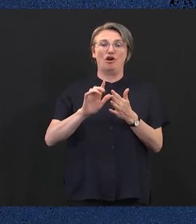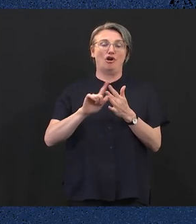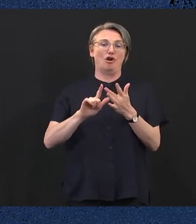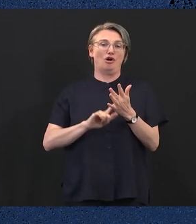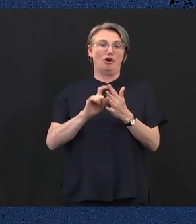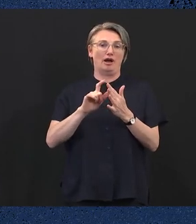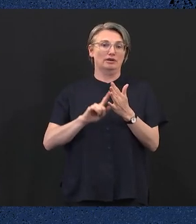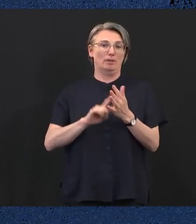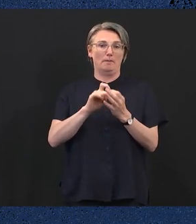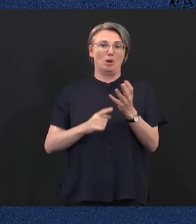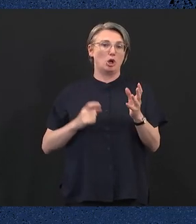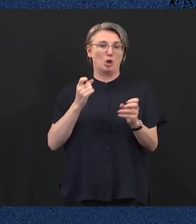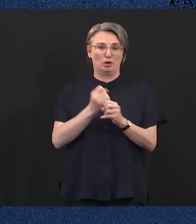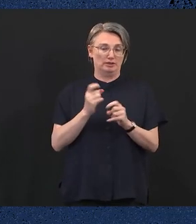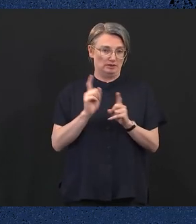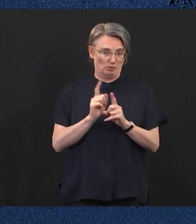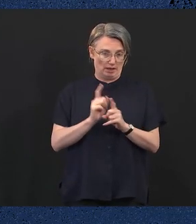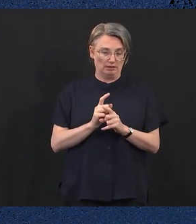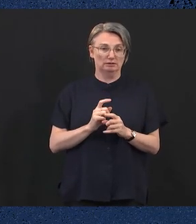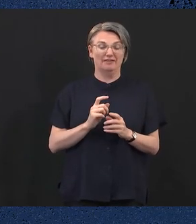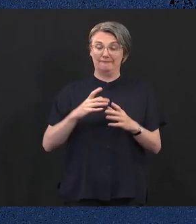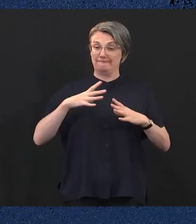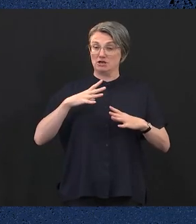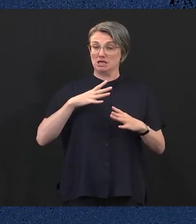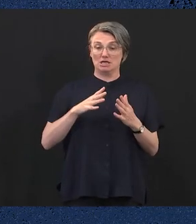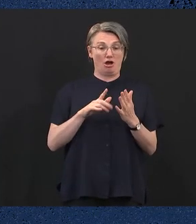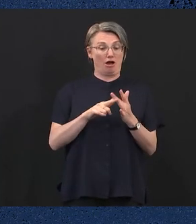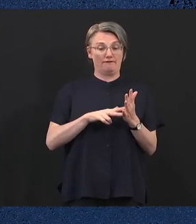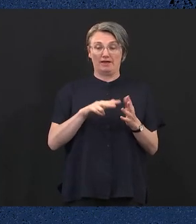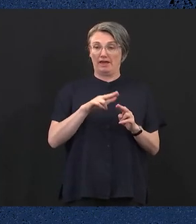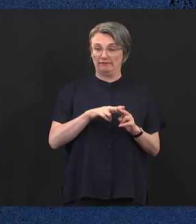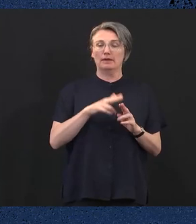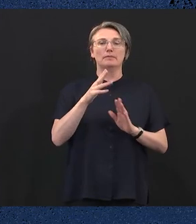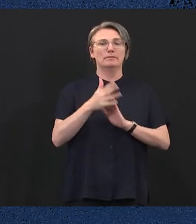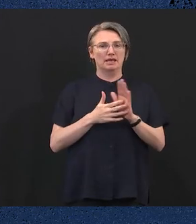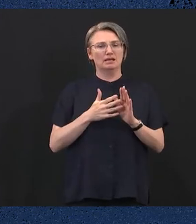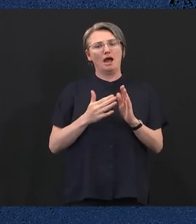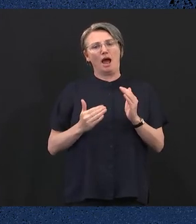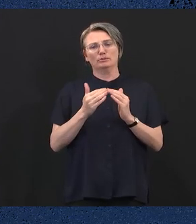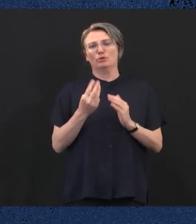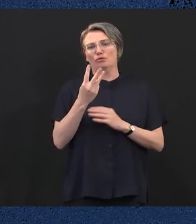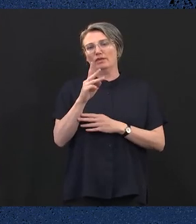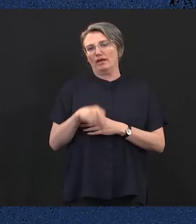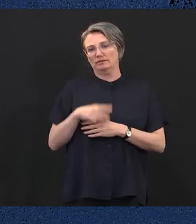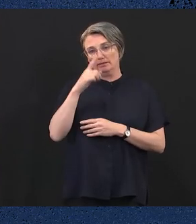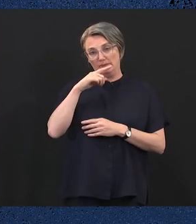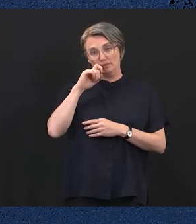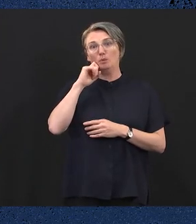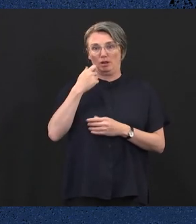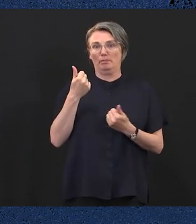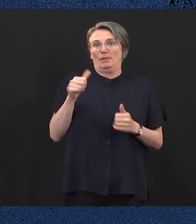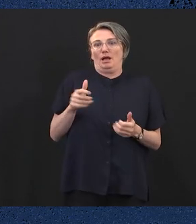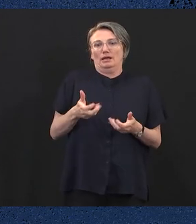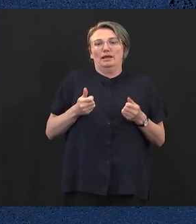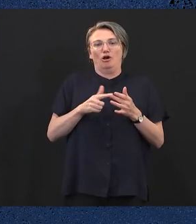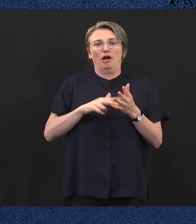investment in free IVF will mean up to 5,000 people each year will have access to the services, saving